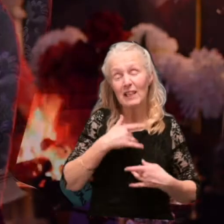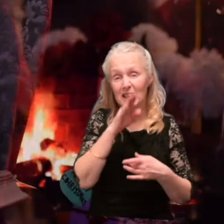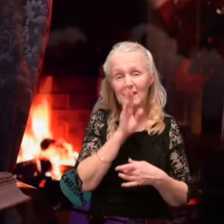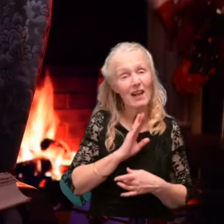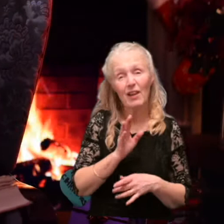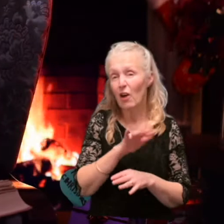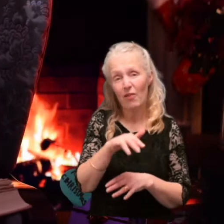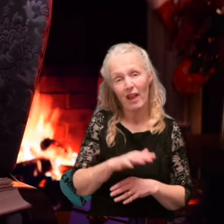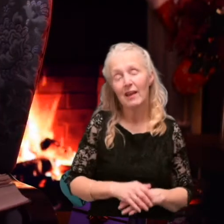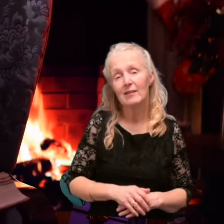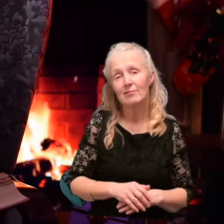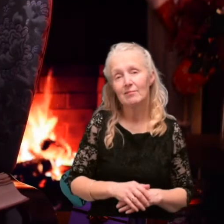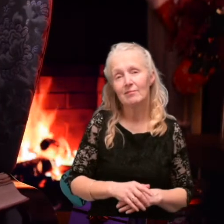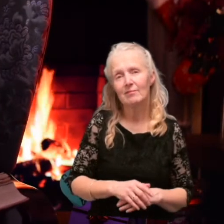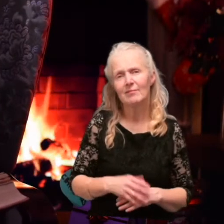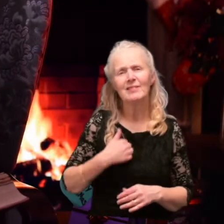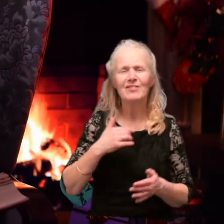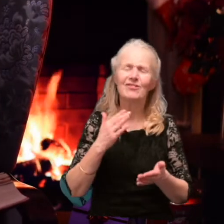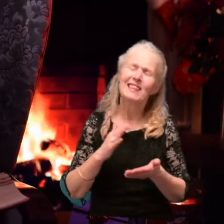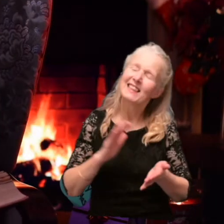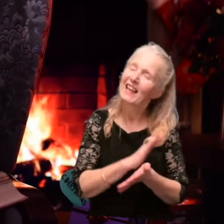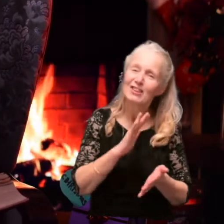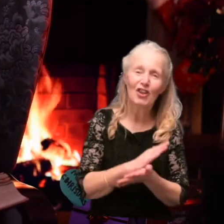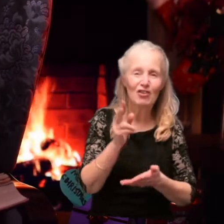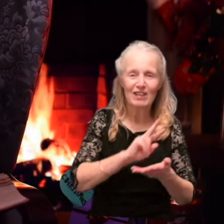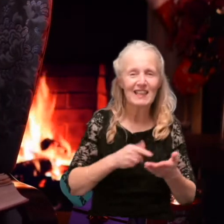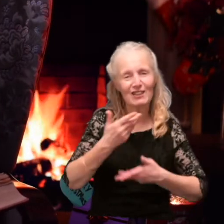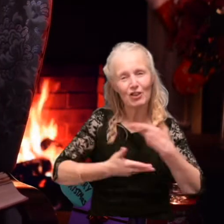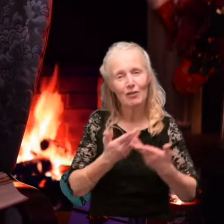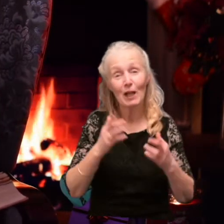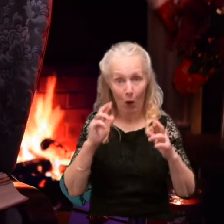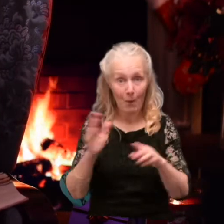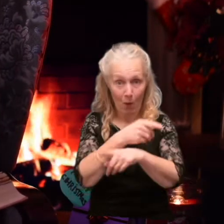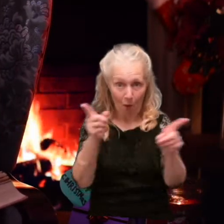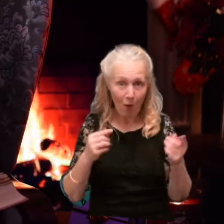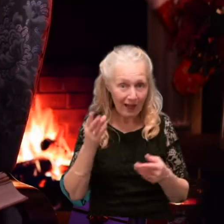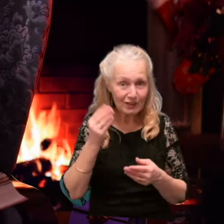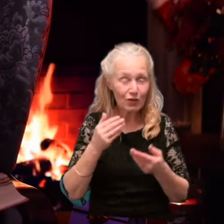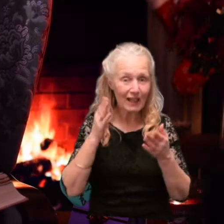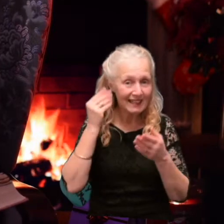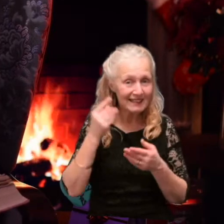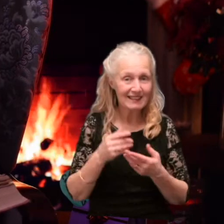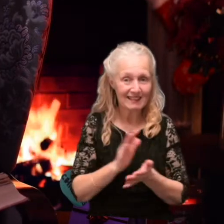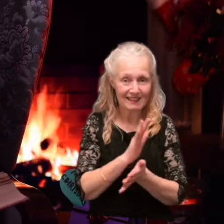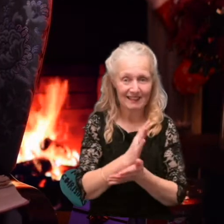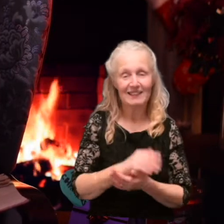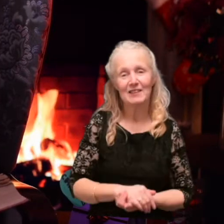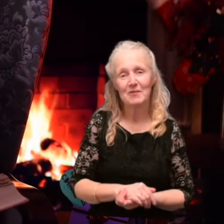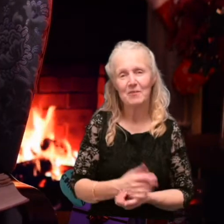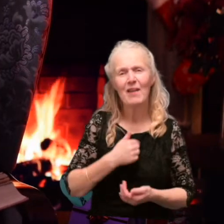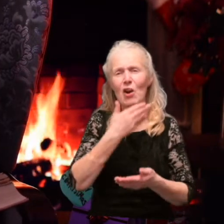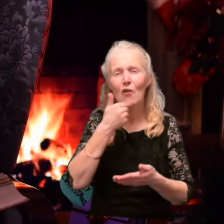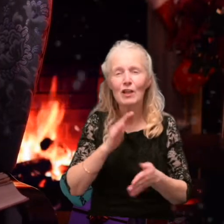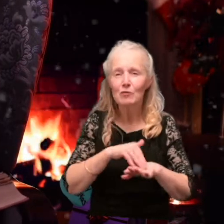that. I really enjoyed reading these stories and I really hope you enjoyed listening to them. So have a lovely Christmas and if you can